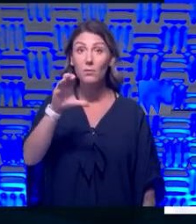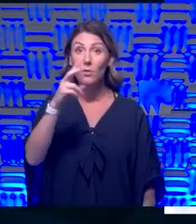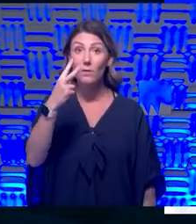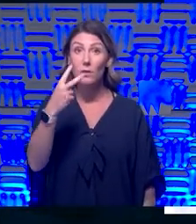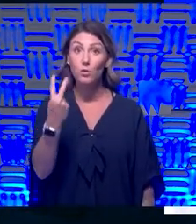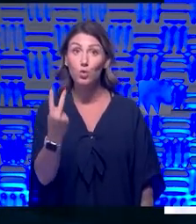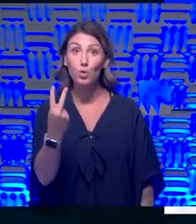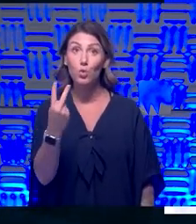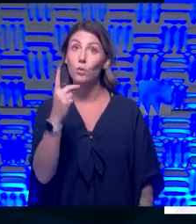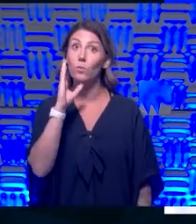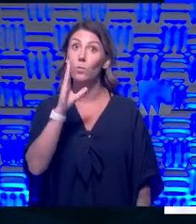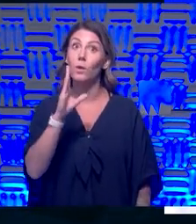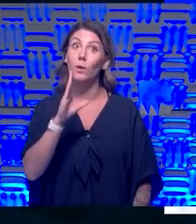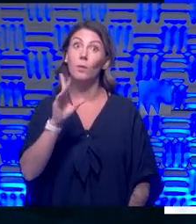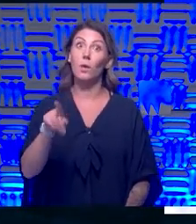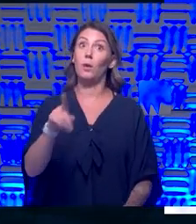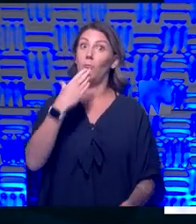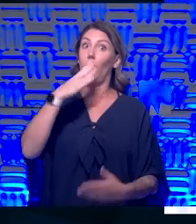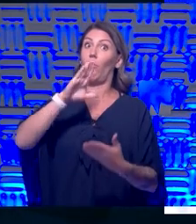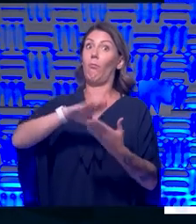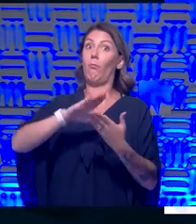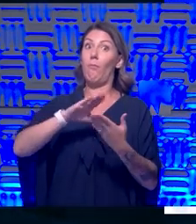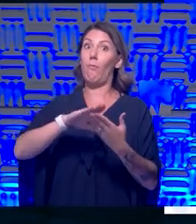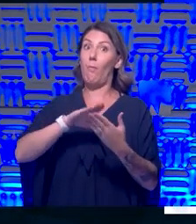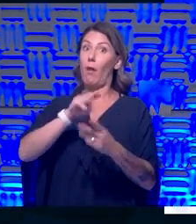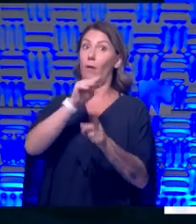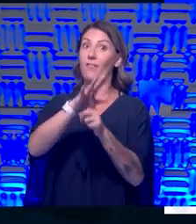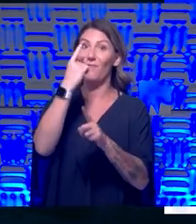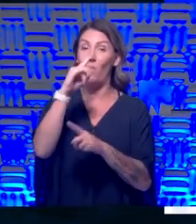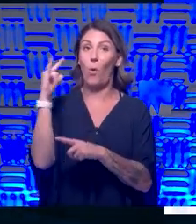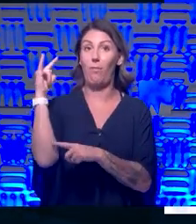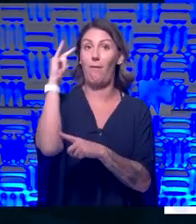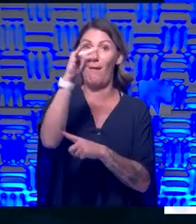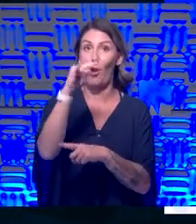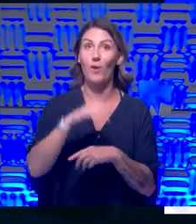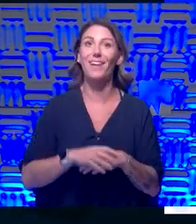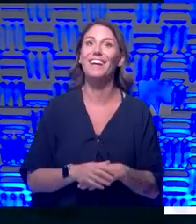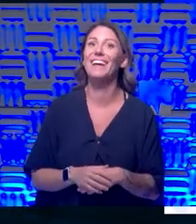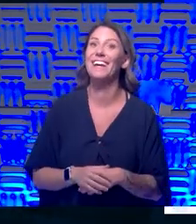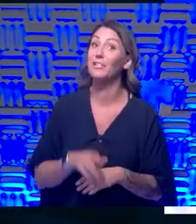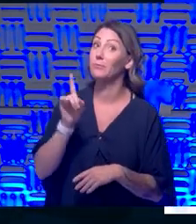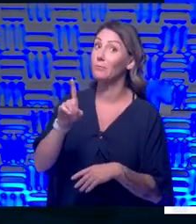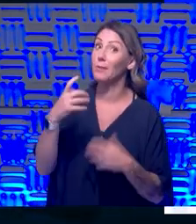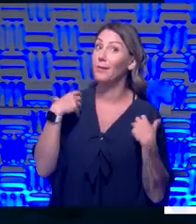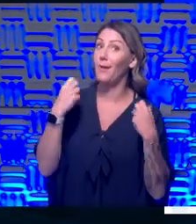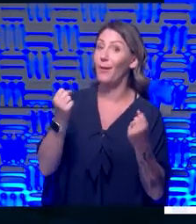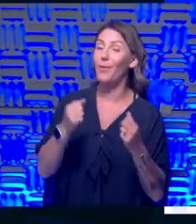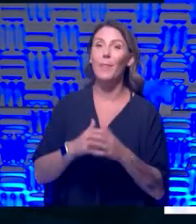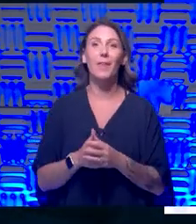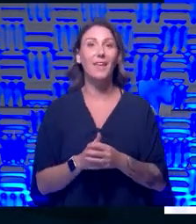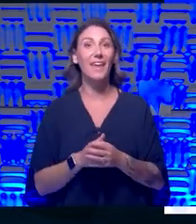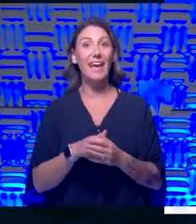industry in a long time. So keep it healthy out there. You know, that, uh, that played into my mind as well. And again, that's why